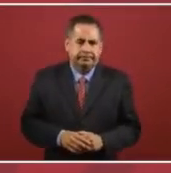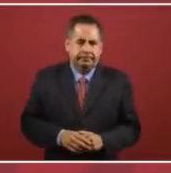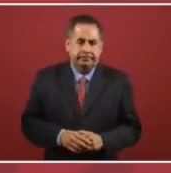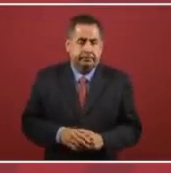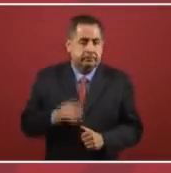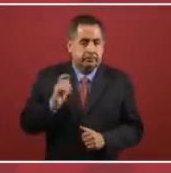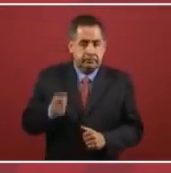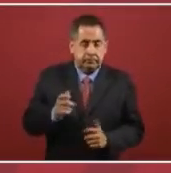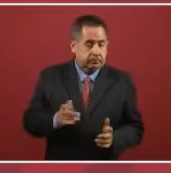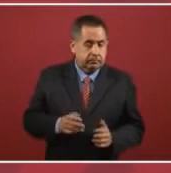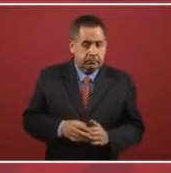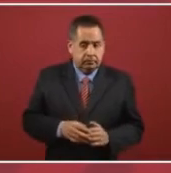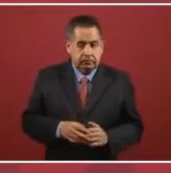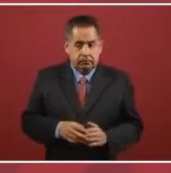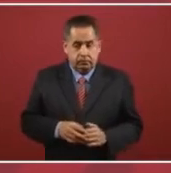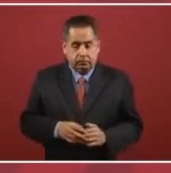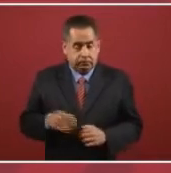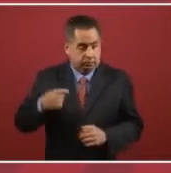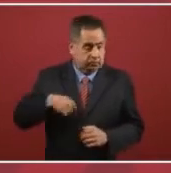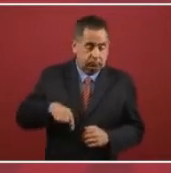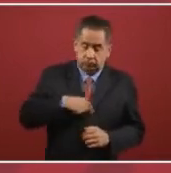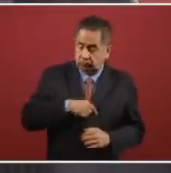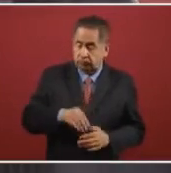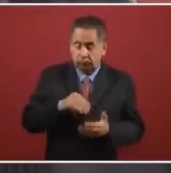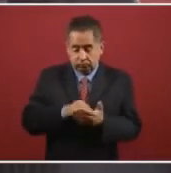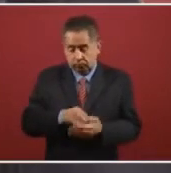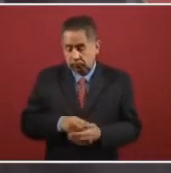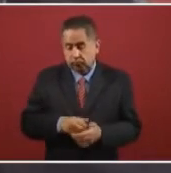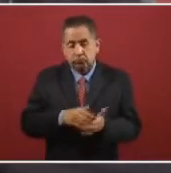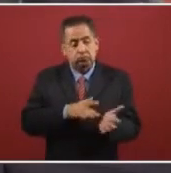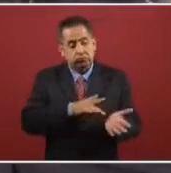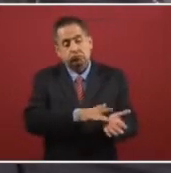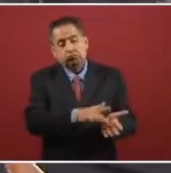We will not stop supporting.